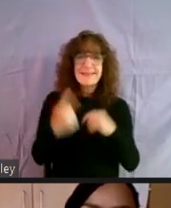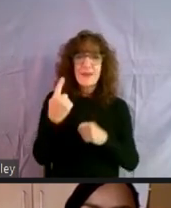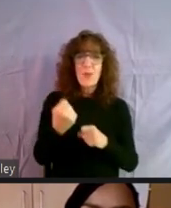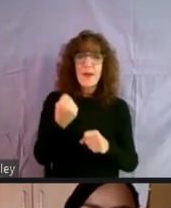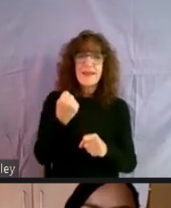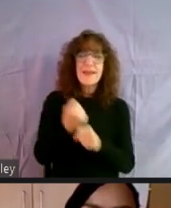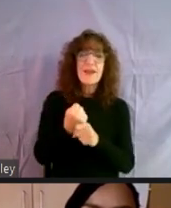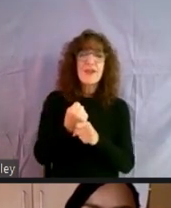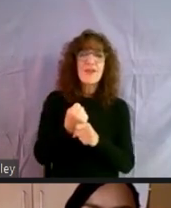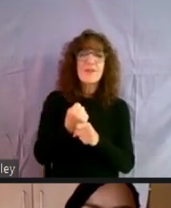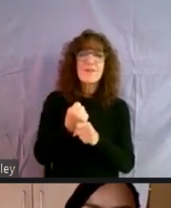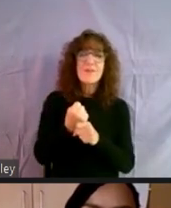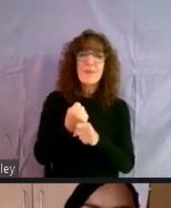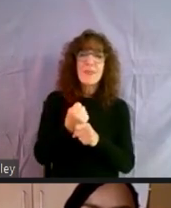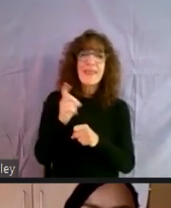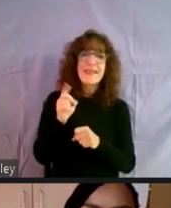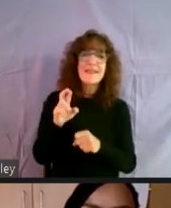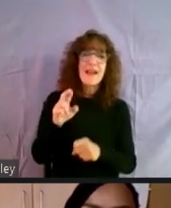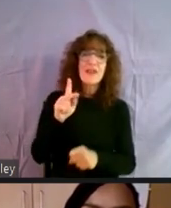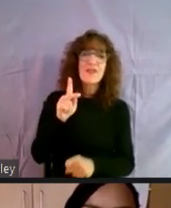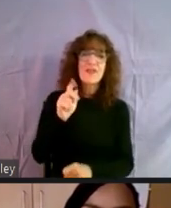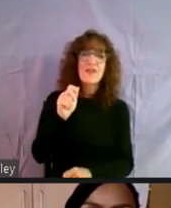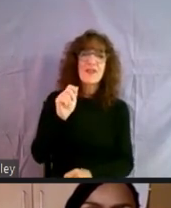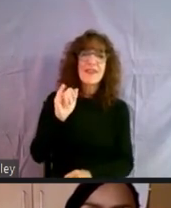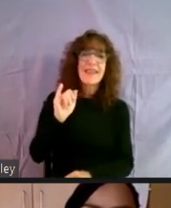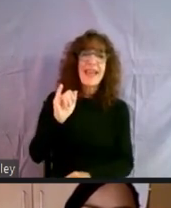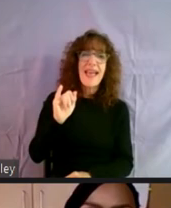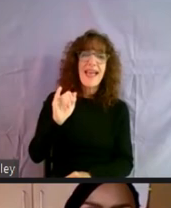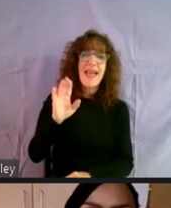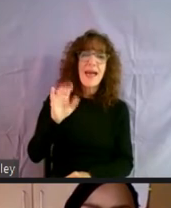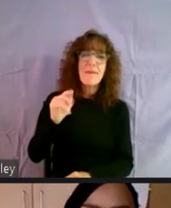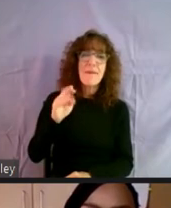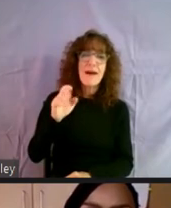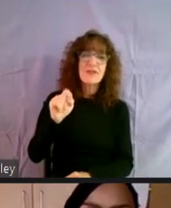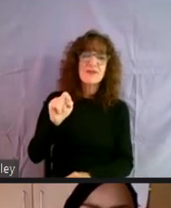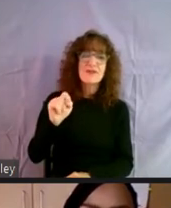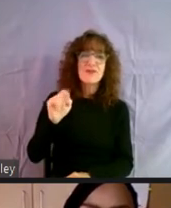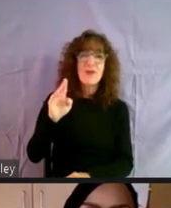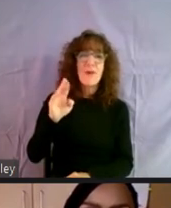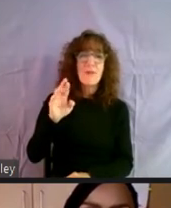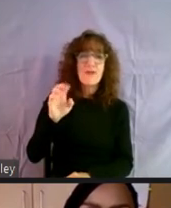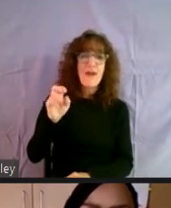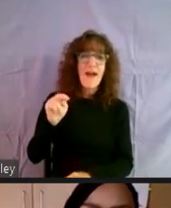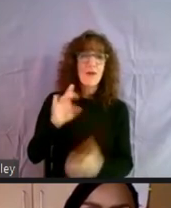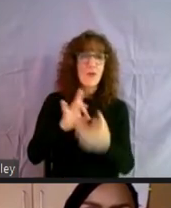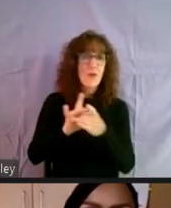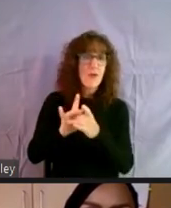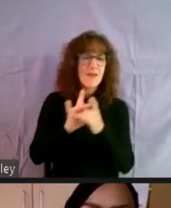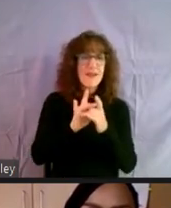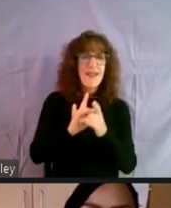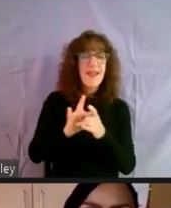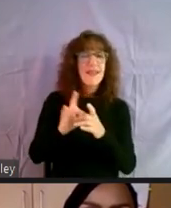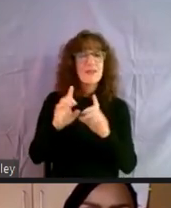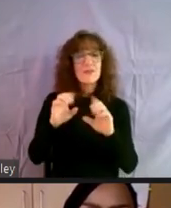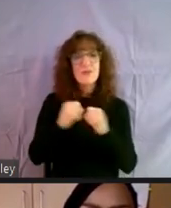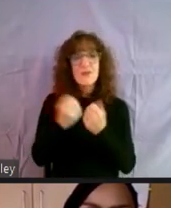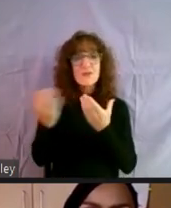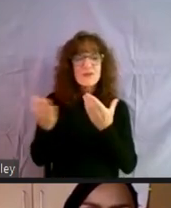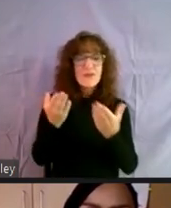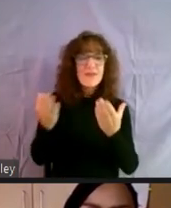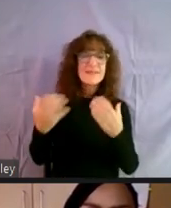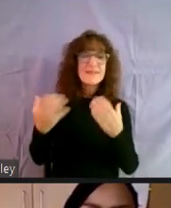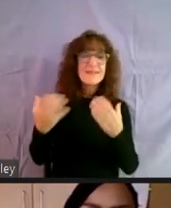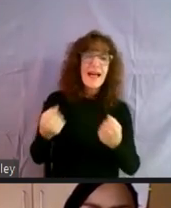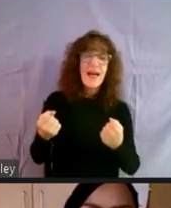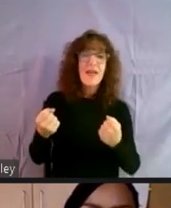partway through, um, Dr. Kay Bodgers to Brown to help coordinate these agencies that do social services and health service, health and, and, and